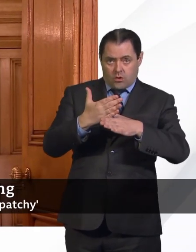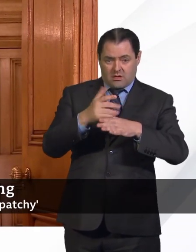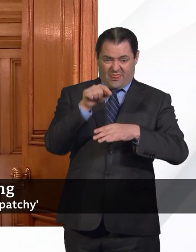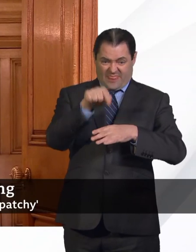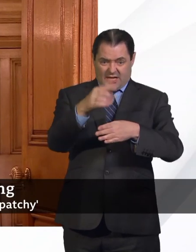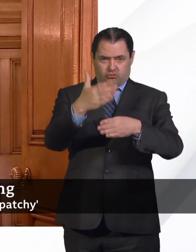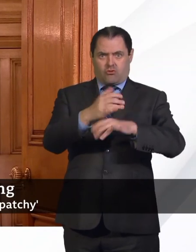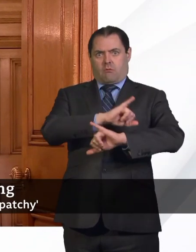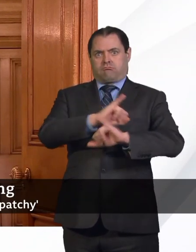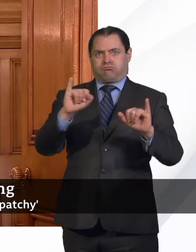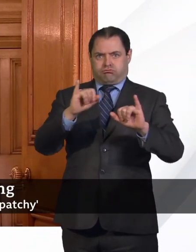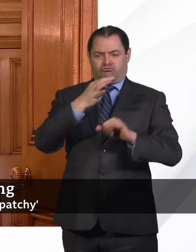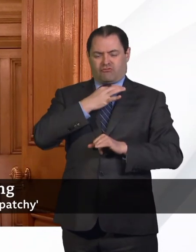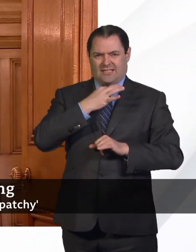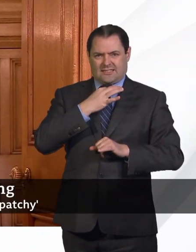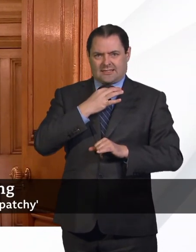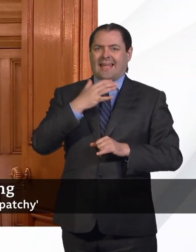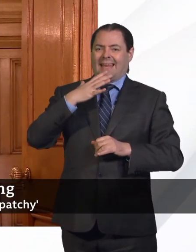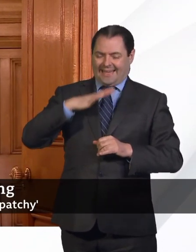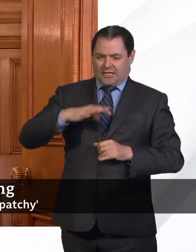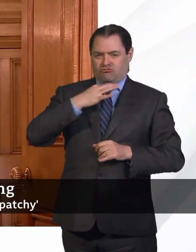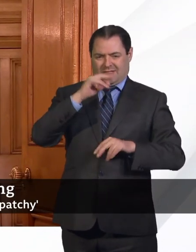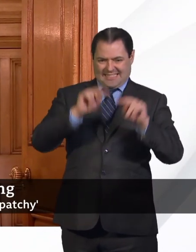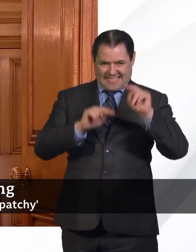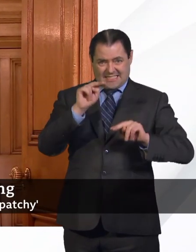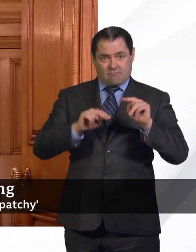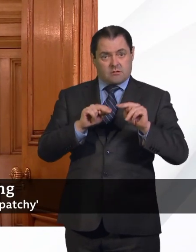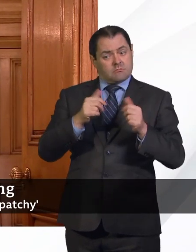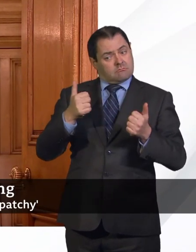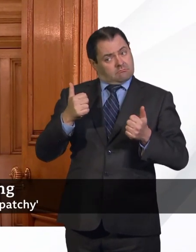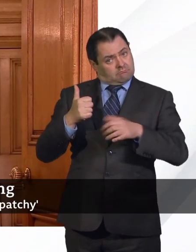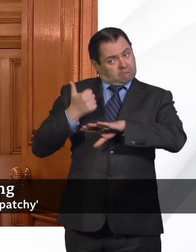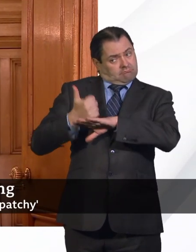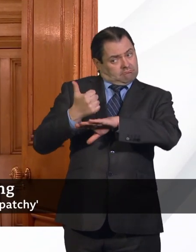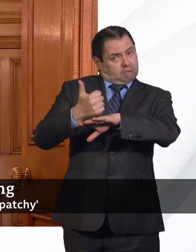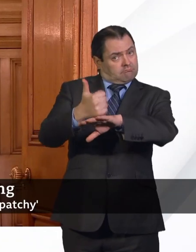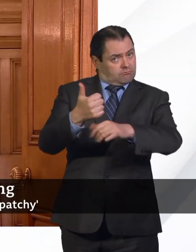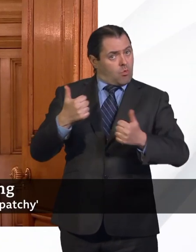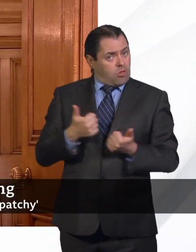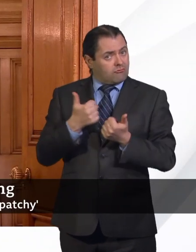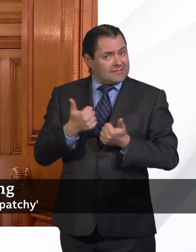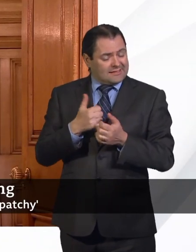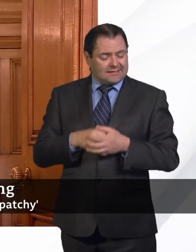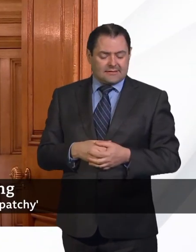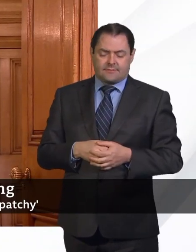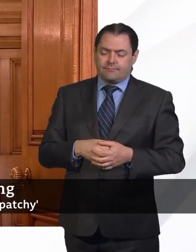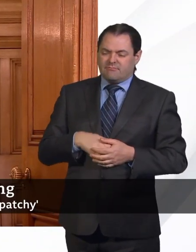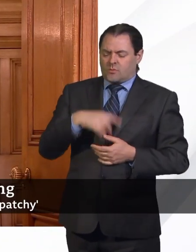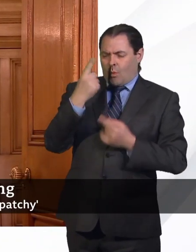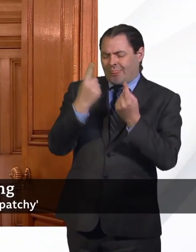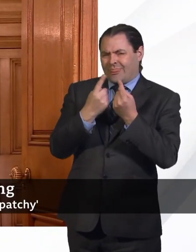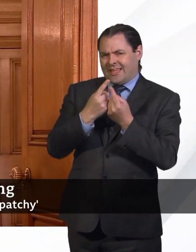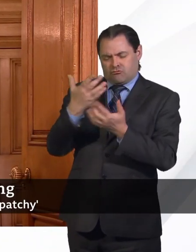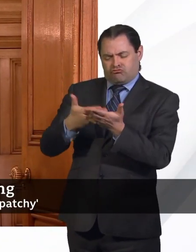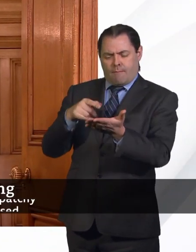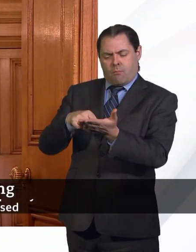risk occupations has been something that we've already been doing the work on. What we need to find out, and we don't yet know from this